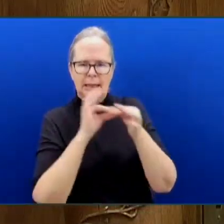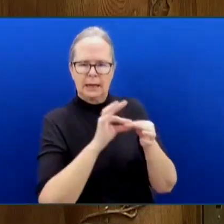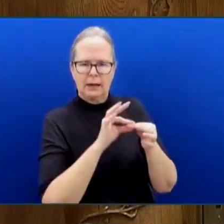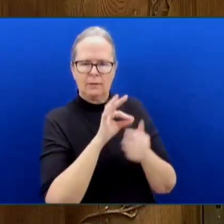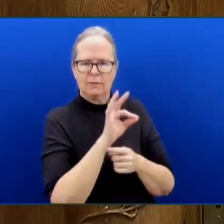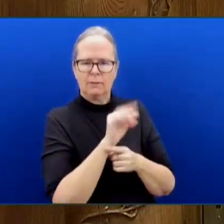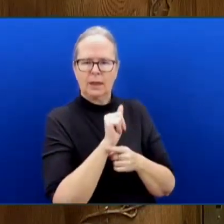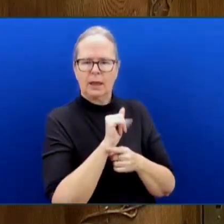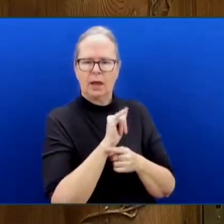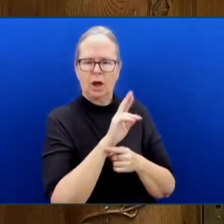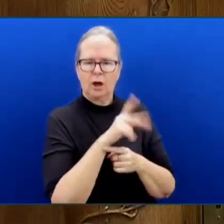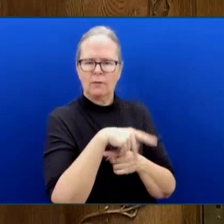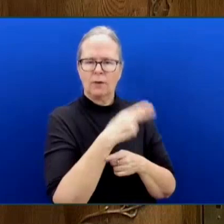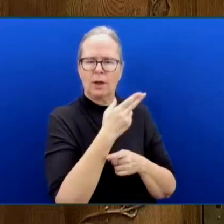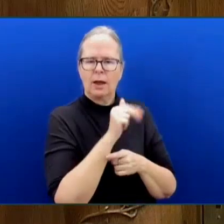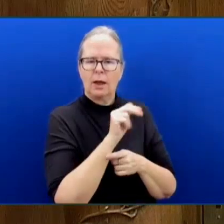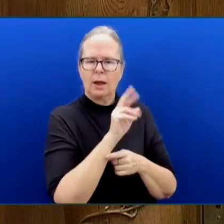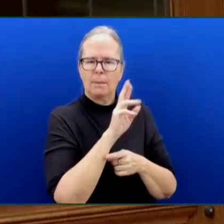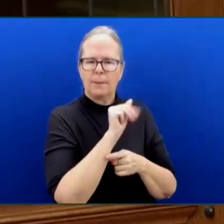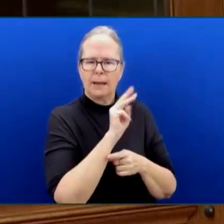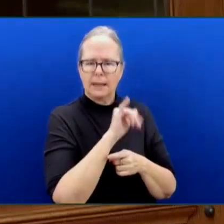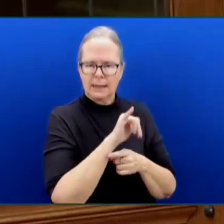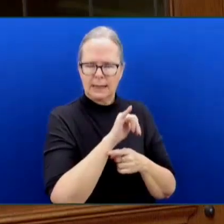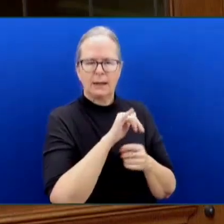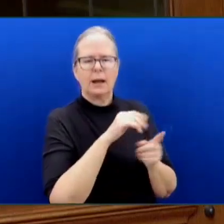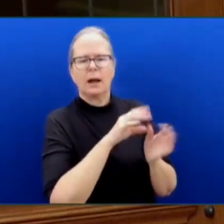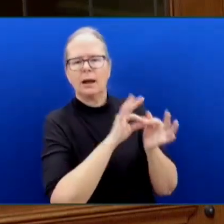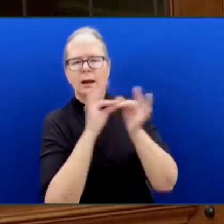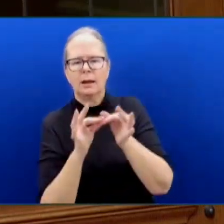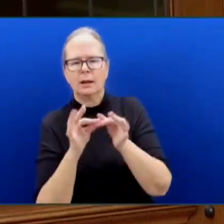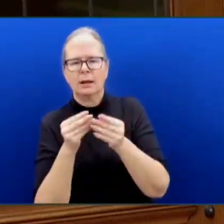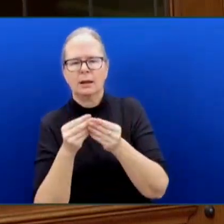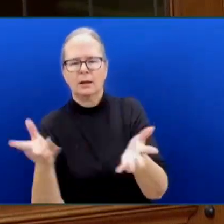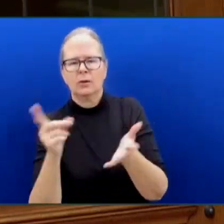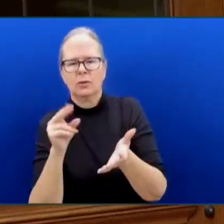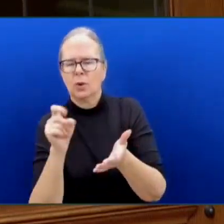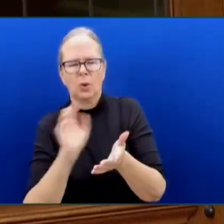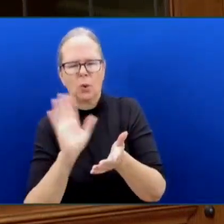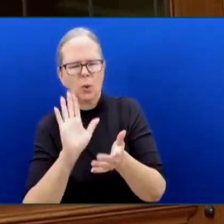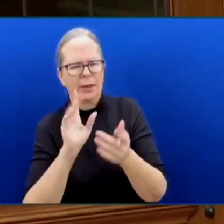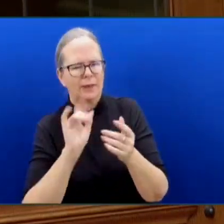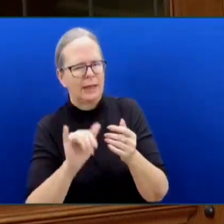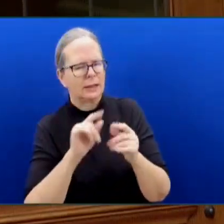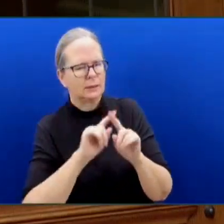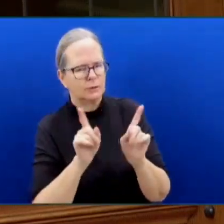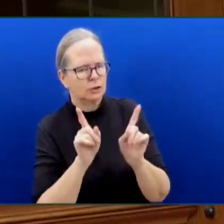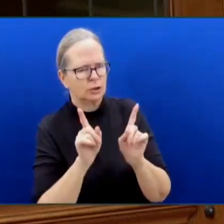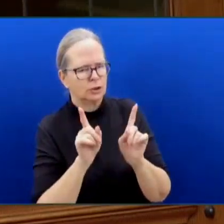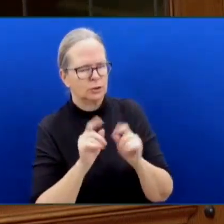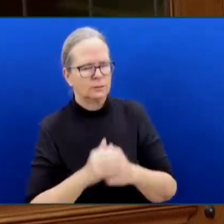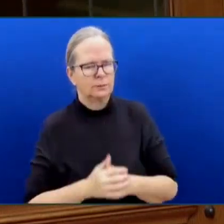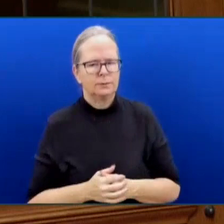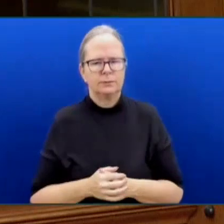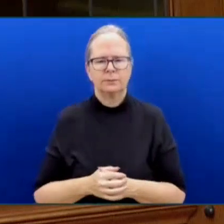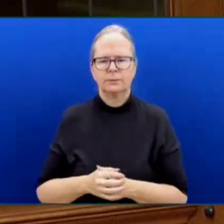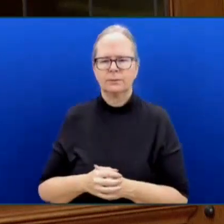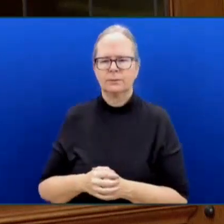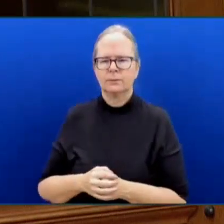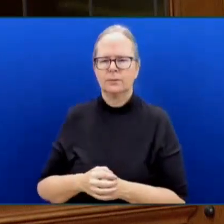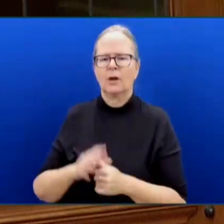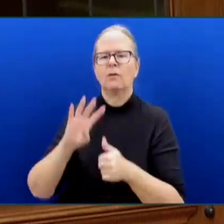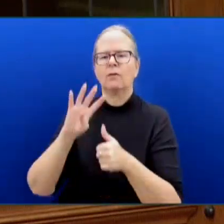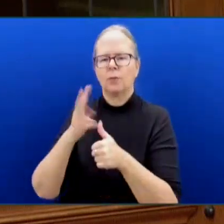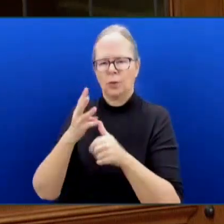Member Supplemental. Thank you very much, Mr. Speaker. You know, we are all parents, grandparents and mentors here.